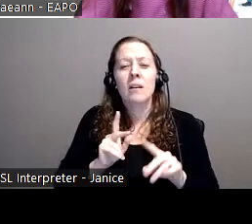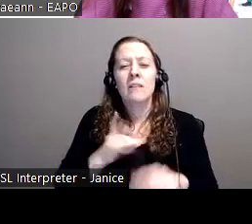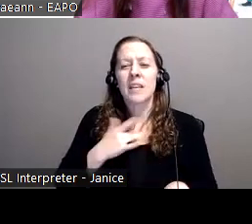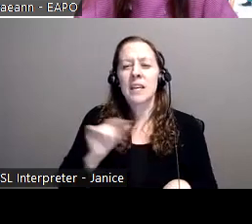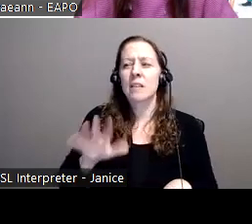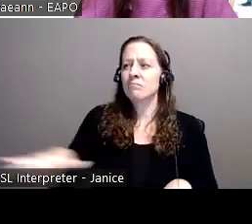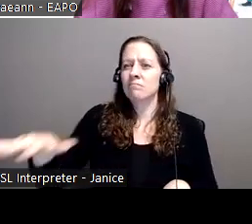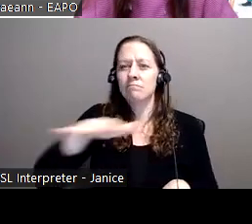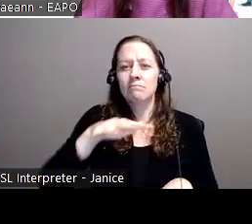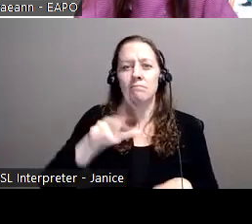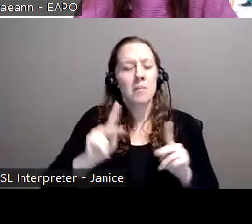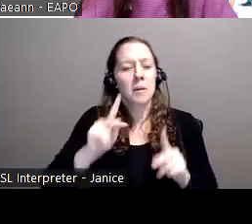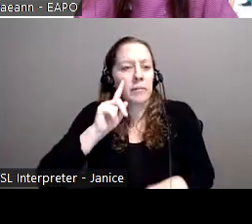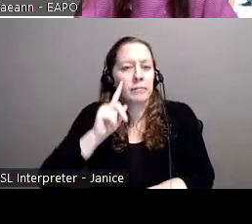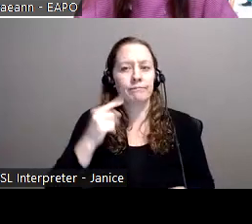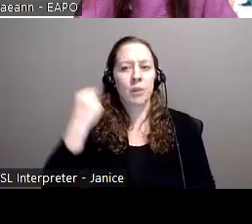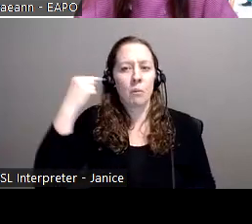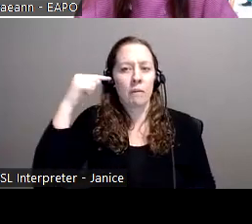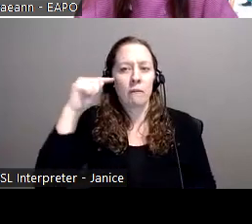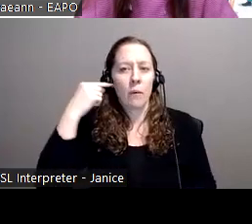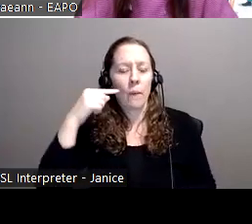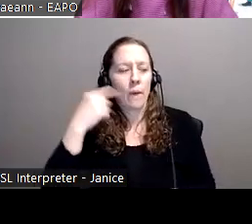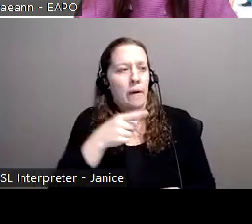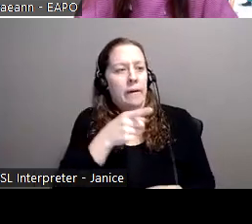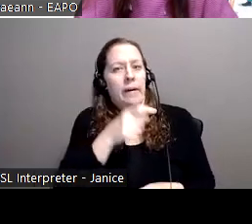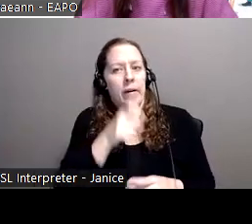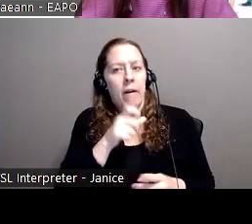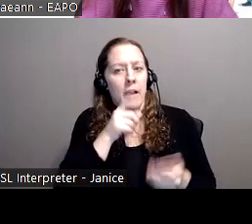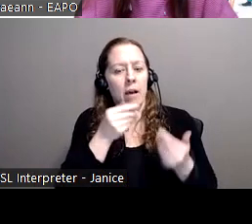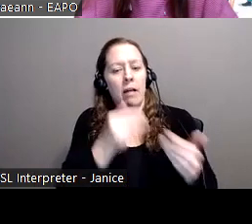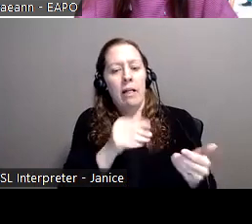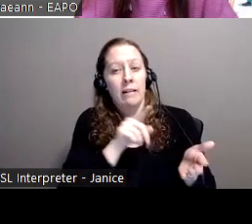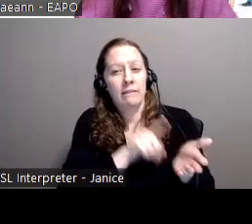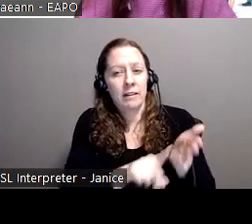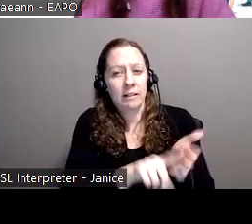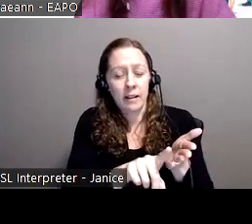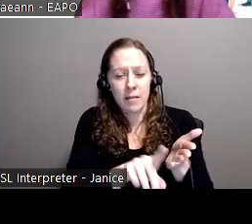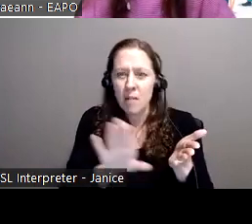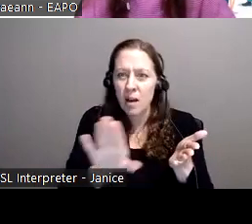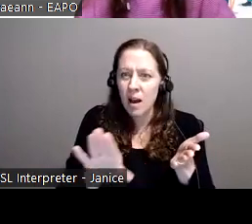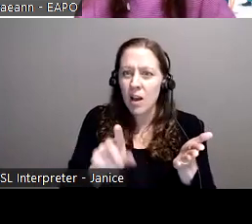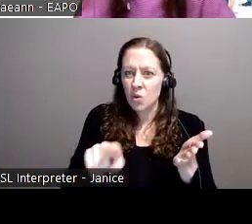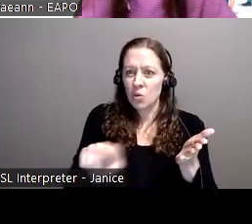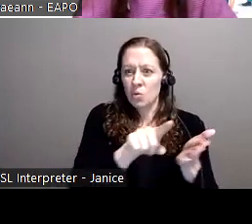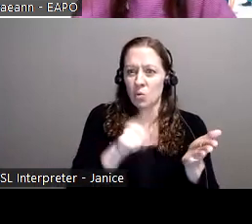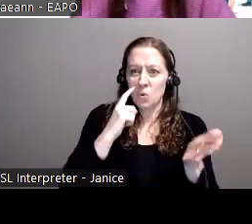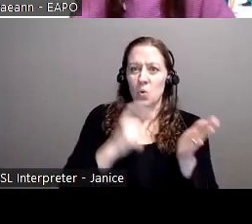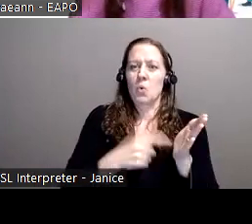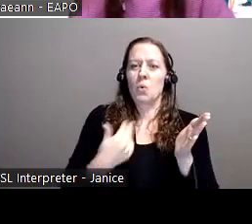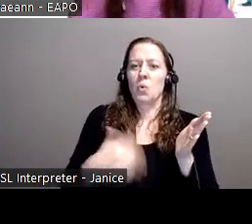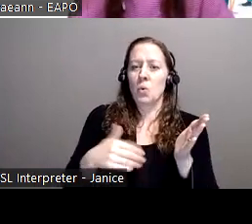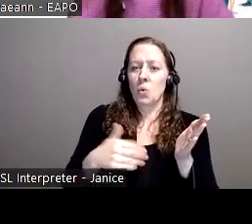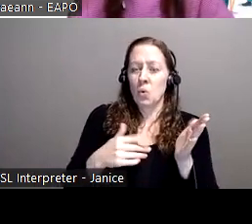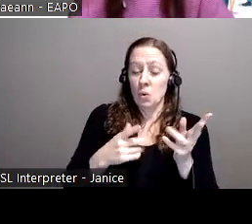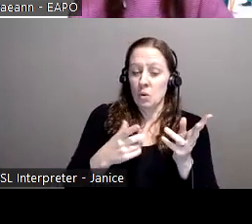you know, there's no point reporting because they don't investigate, but there, there's way more to it than, than that, as you can see. So I have a